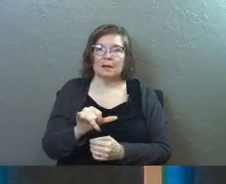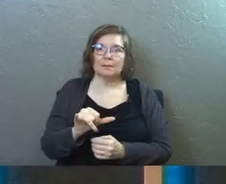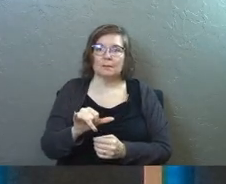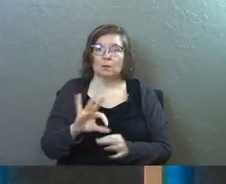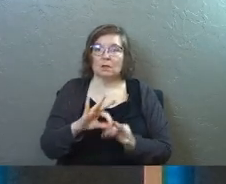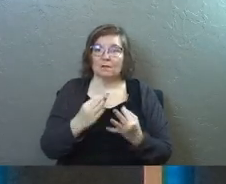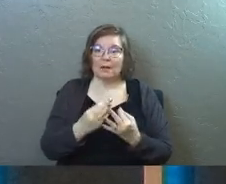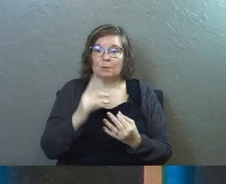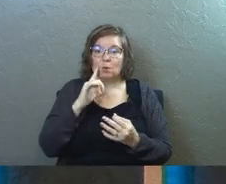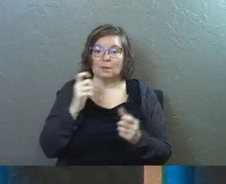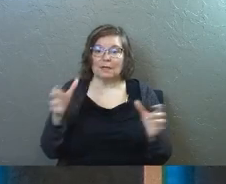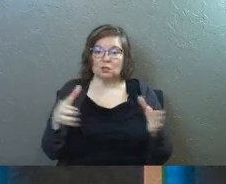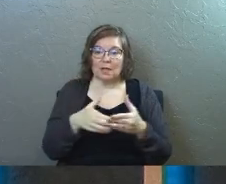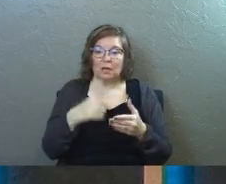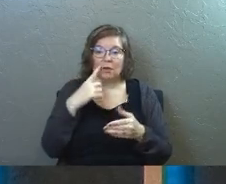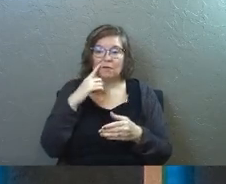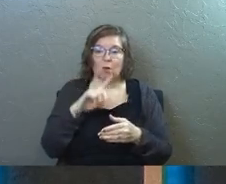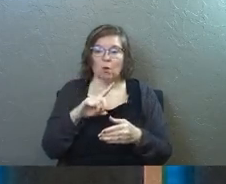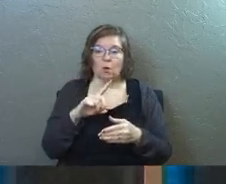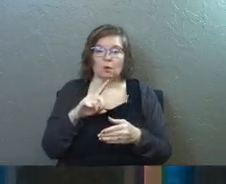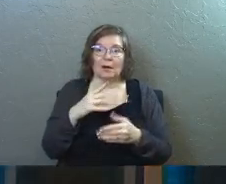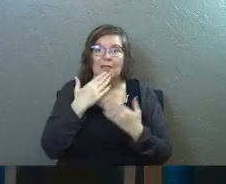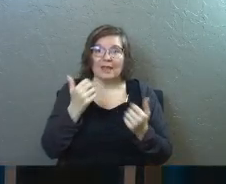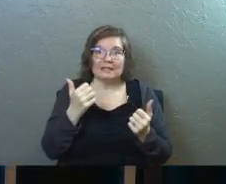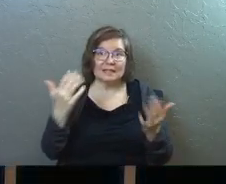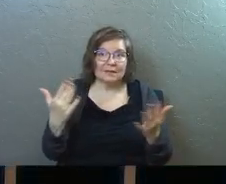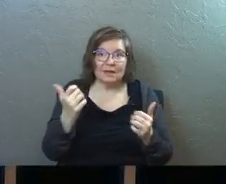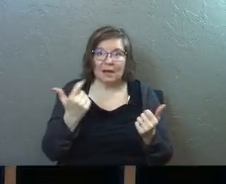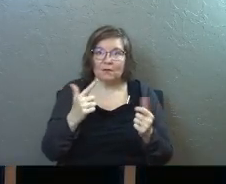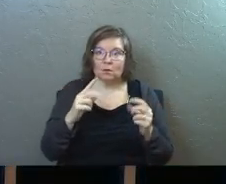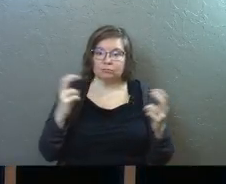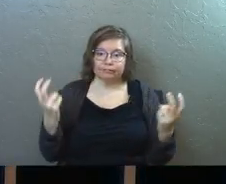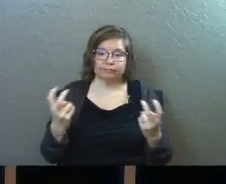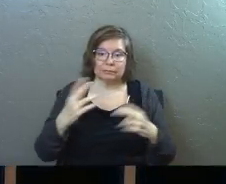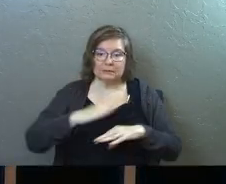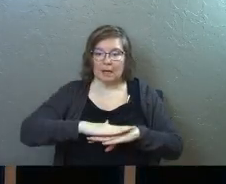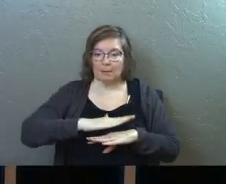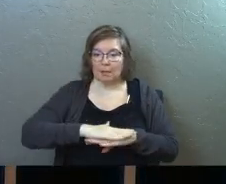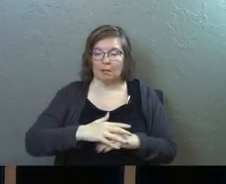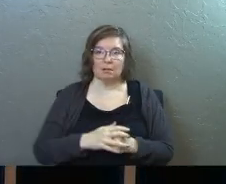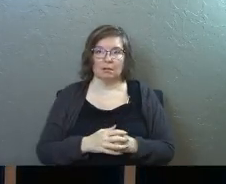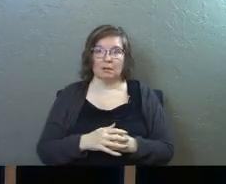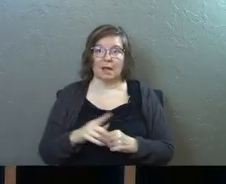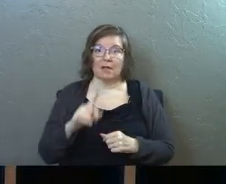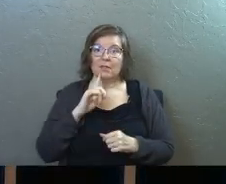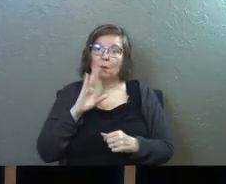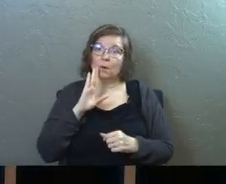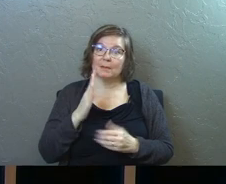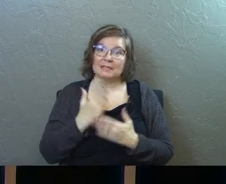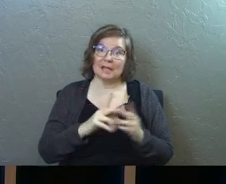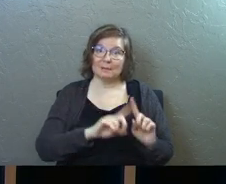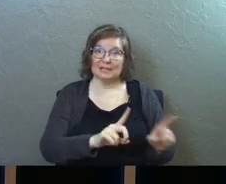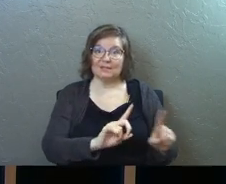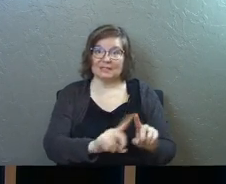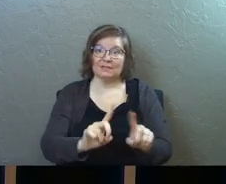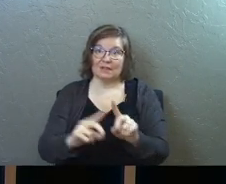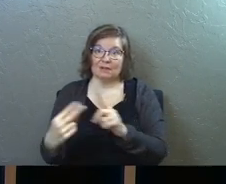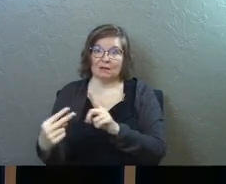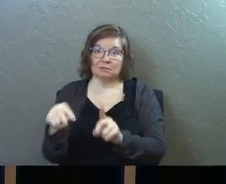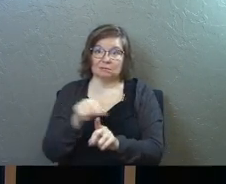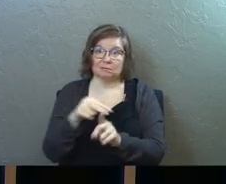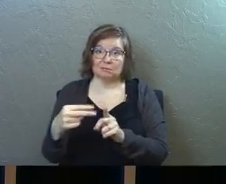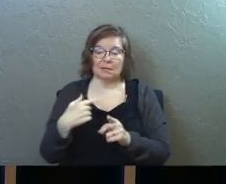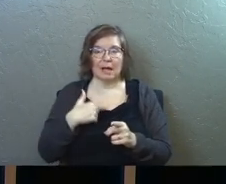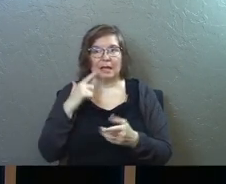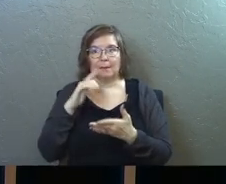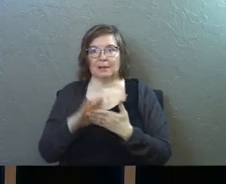in your extended family you're going to get together for Thanksgiving and everybody's going to be gathered around the table and there's going to be some differences that are going to pop